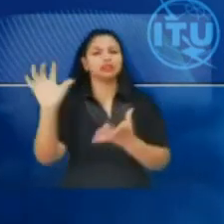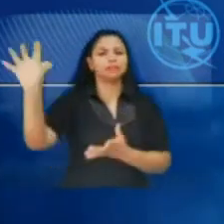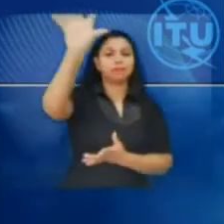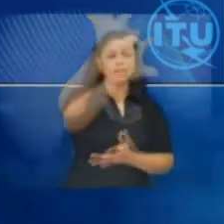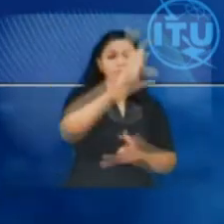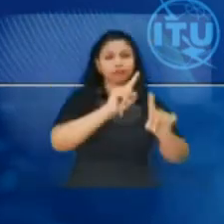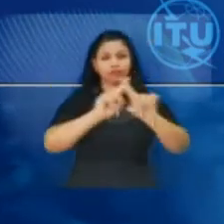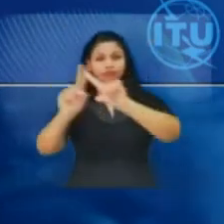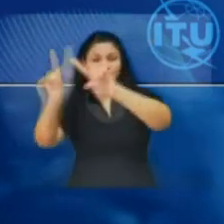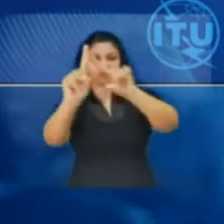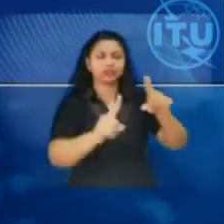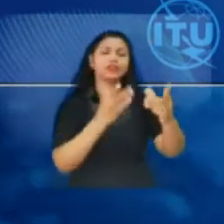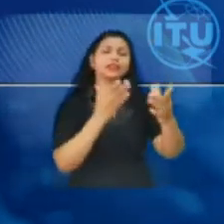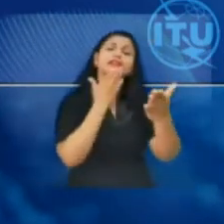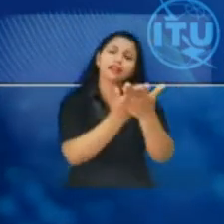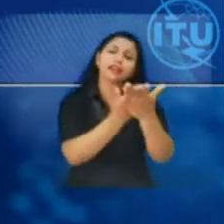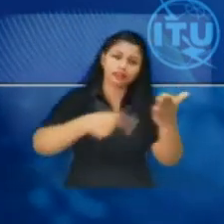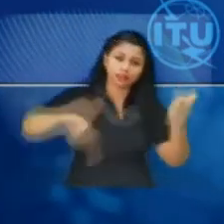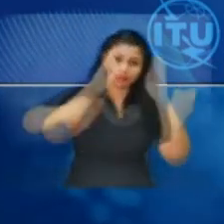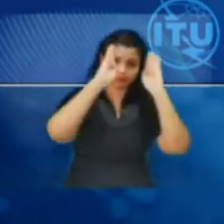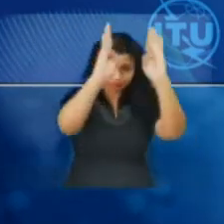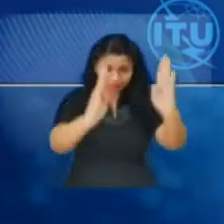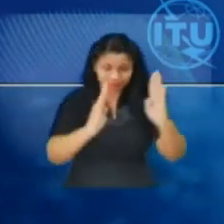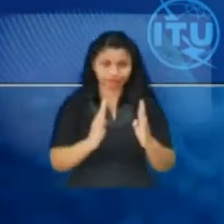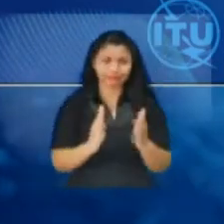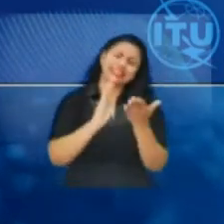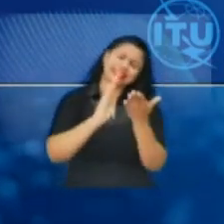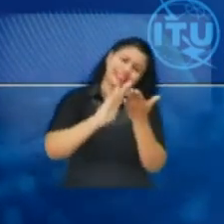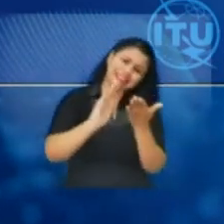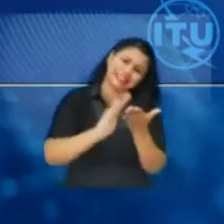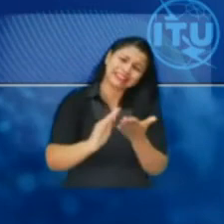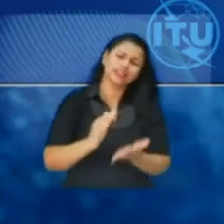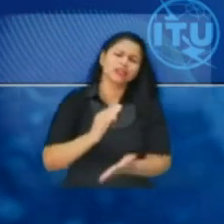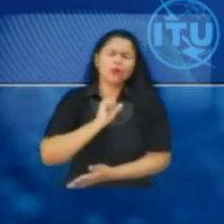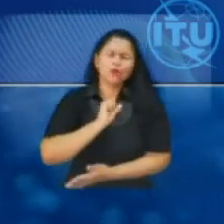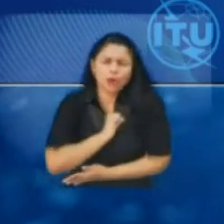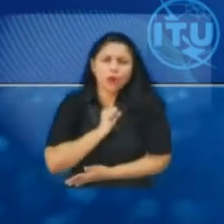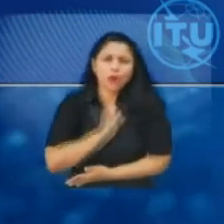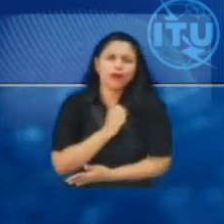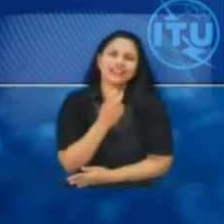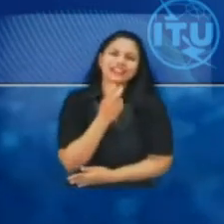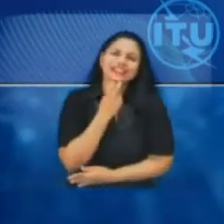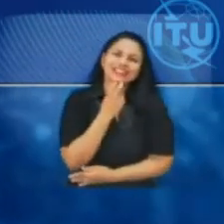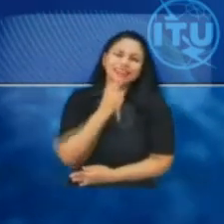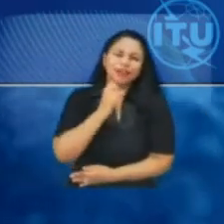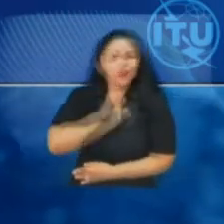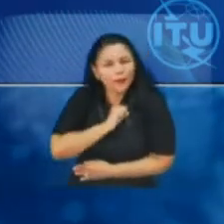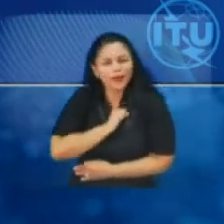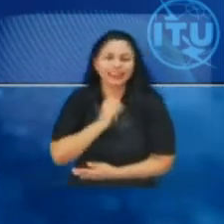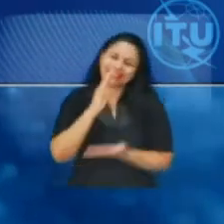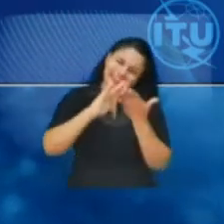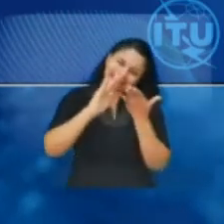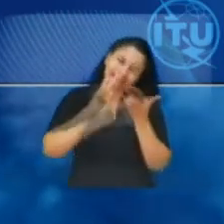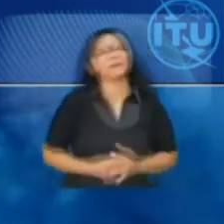I am very grateful for your attention and I do apologize for all this annoying cough. Thank you very much.